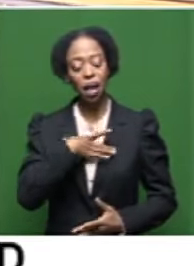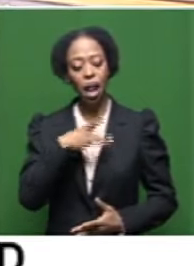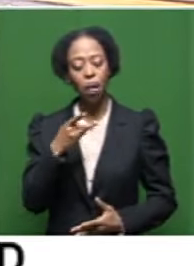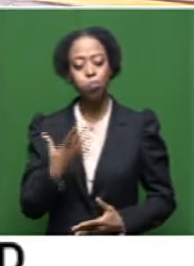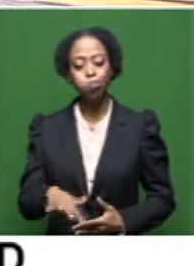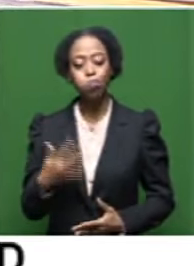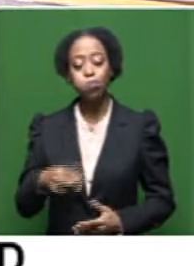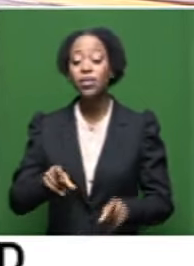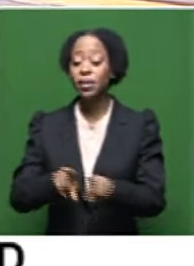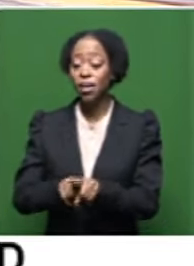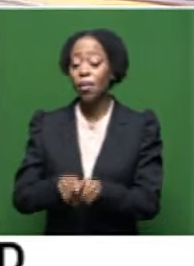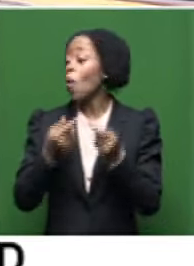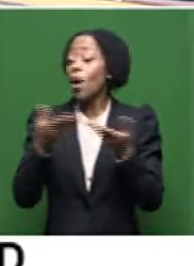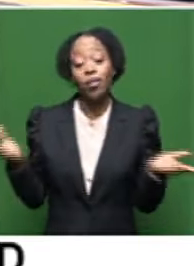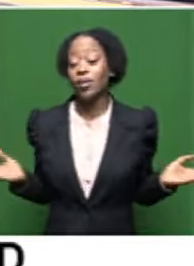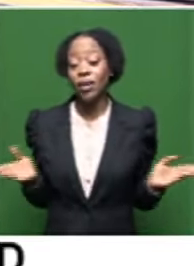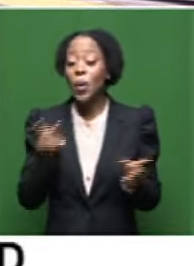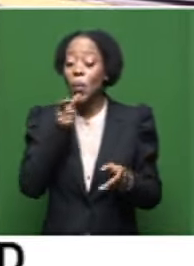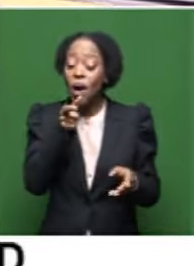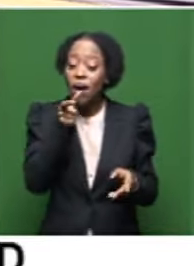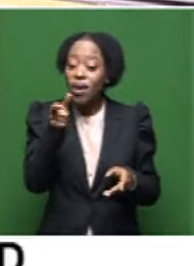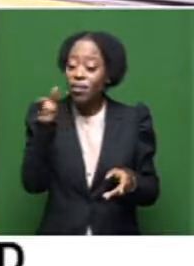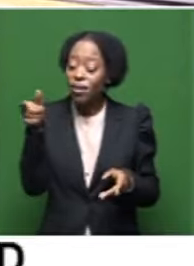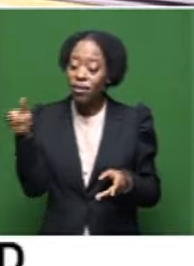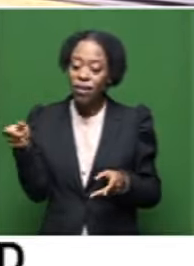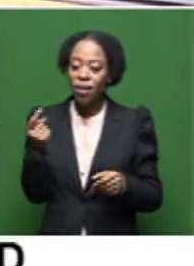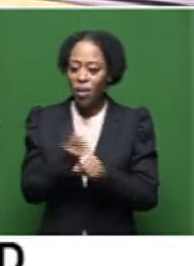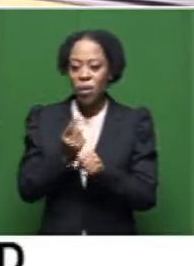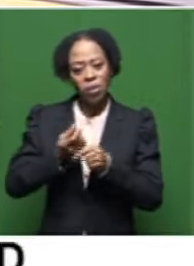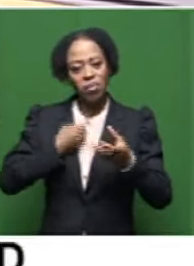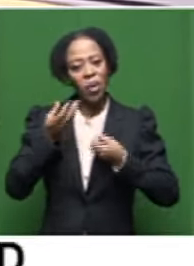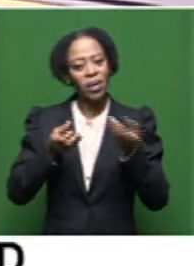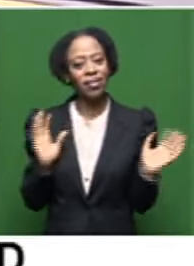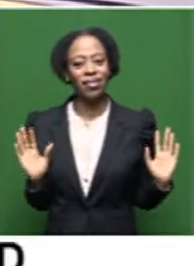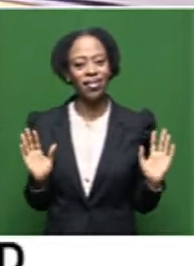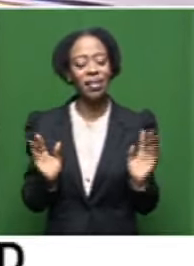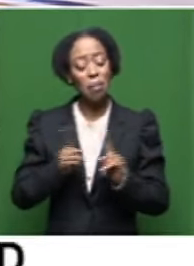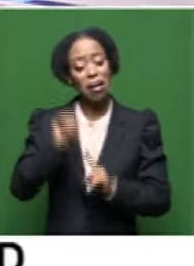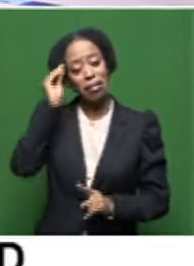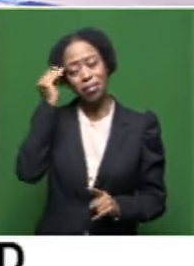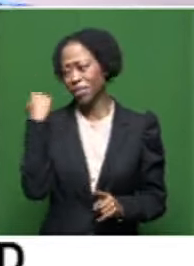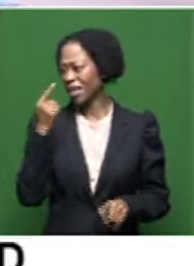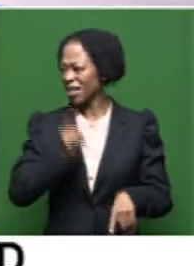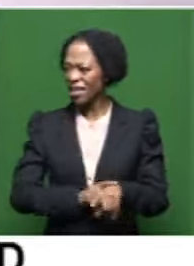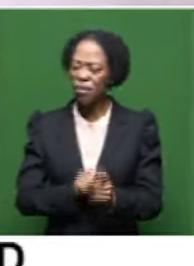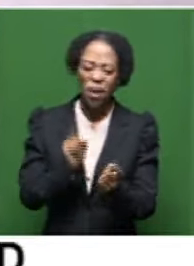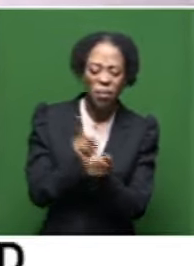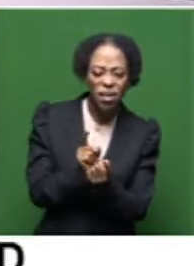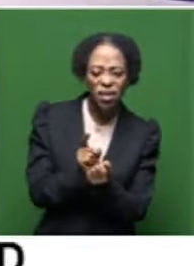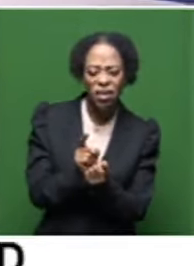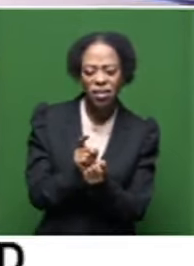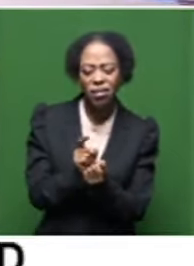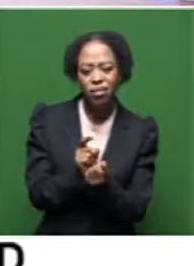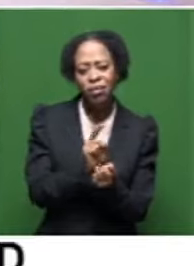Even the, I mean, well, every word that came out of his mouth was always poetic. But interestingly, last time I went to see him,